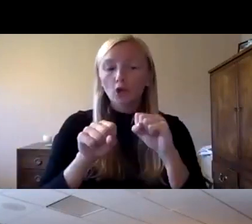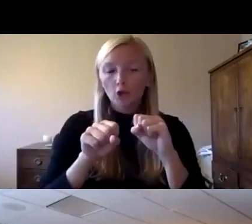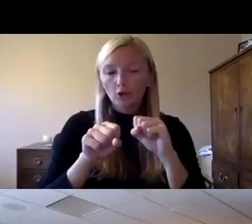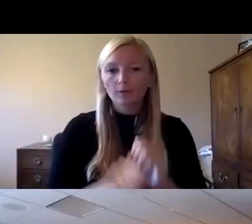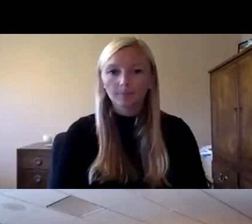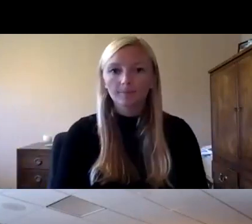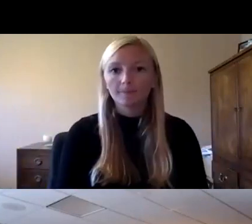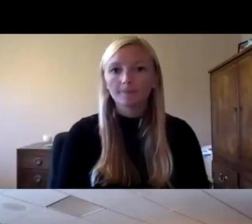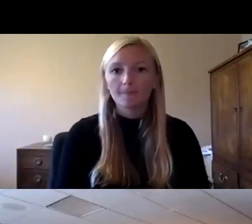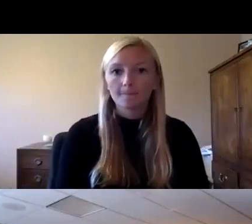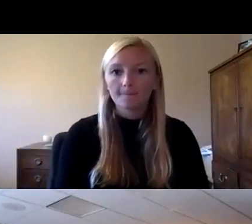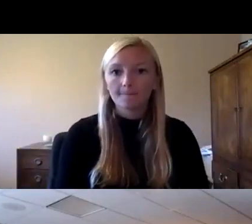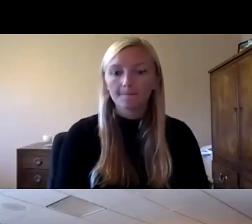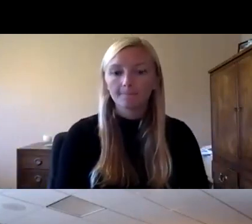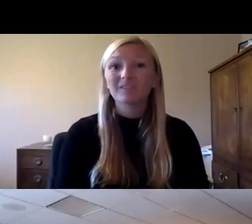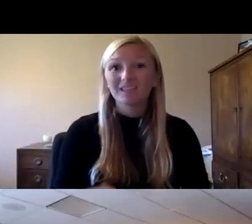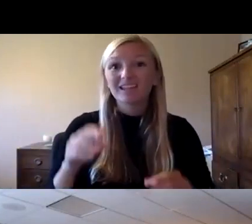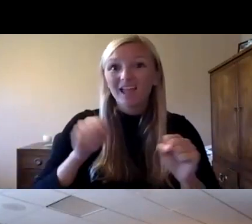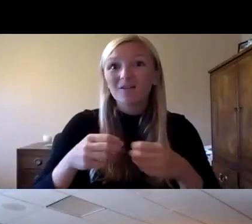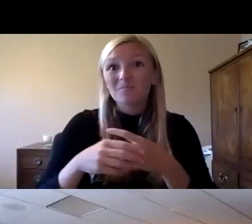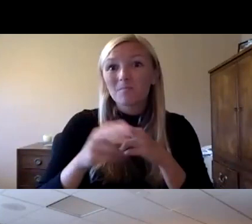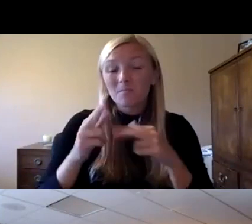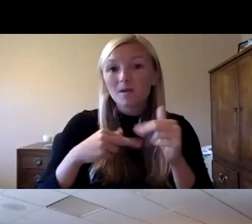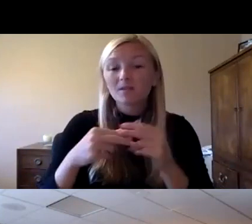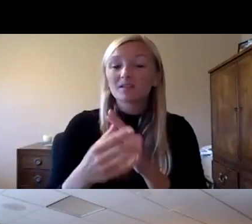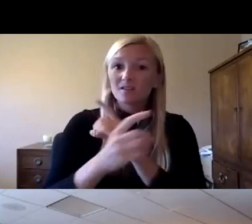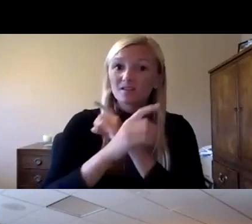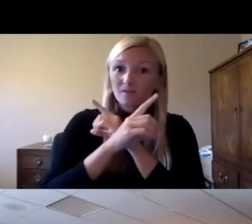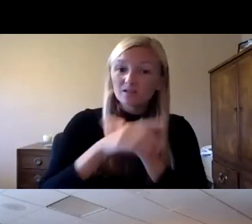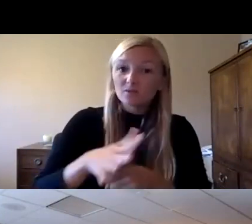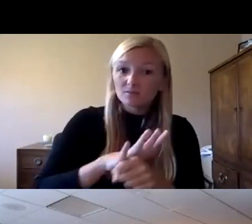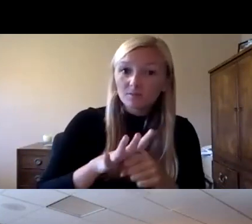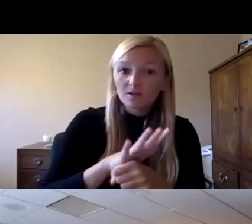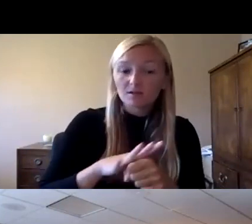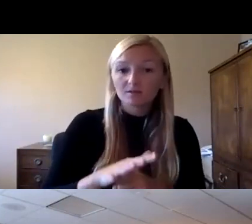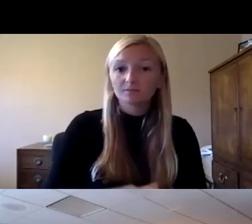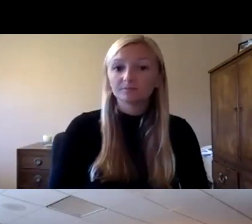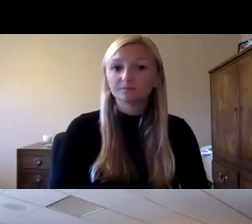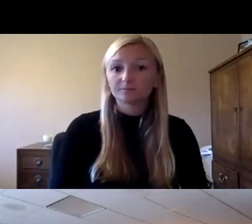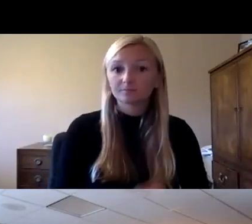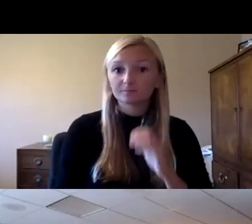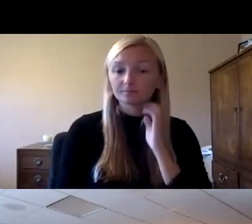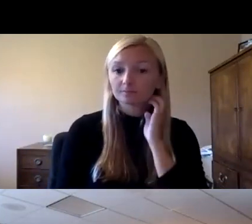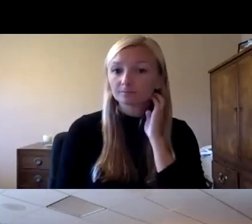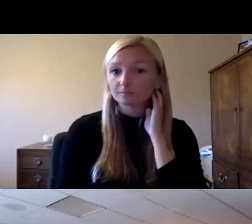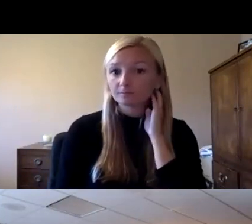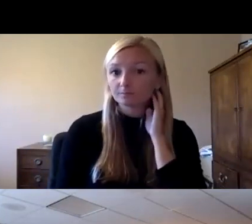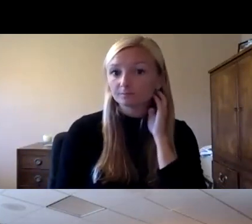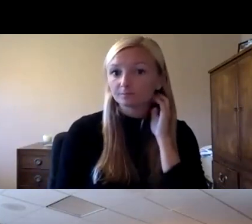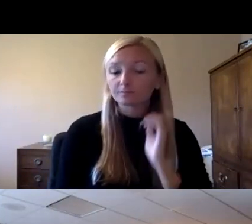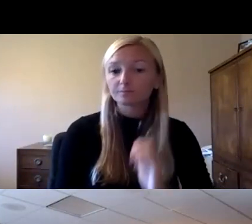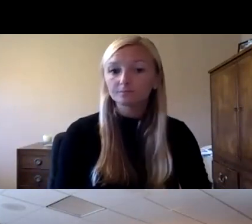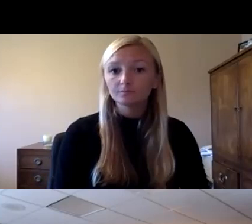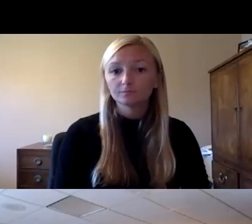and really build those defensible uh spaces from you know the kind of most outer uh ring